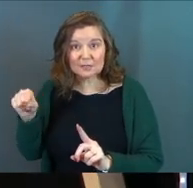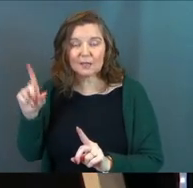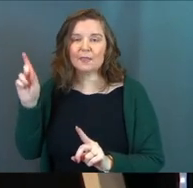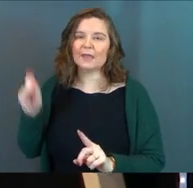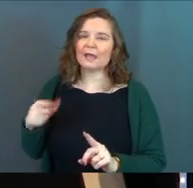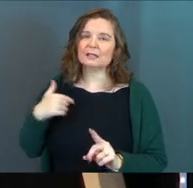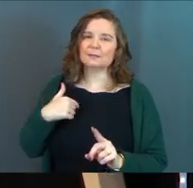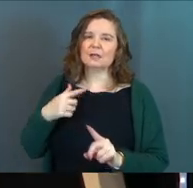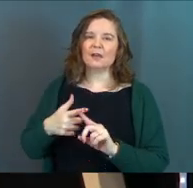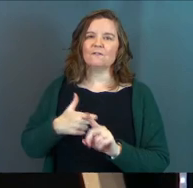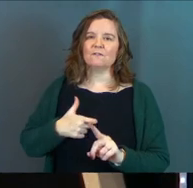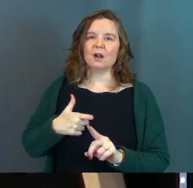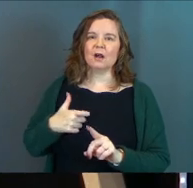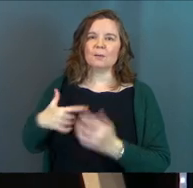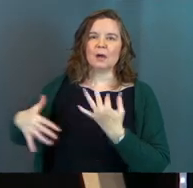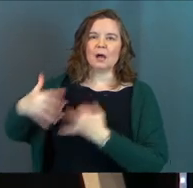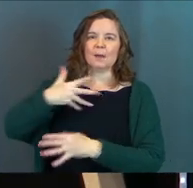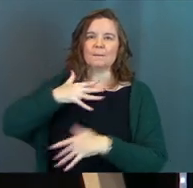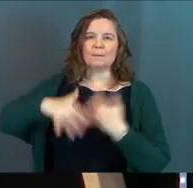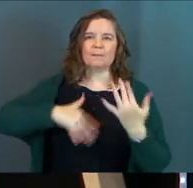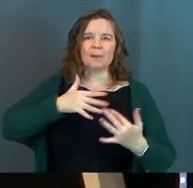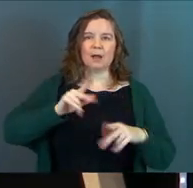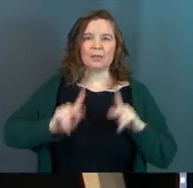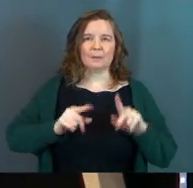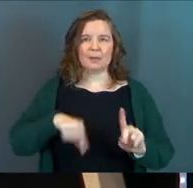They had to be from among the people.